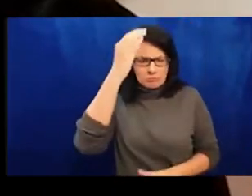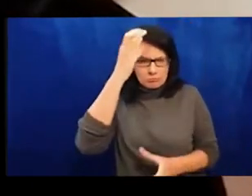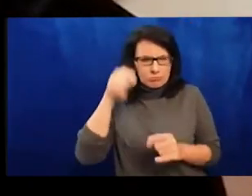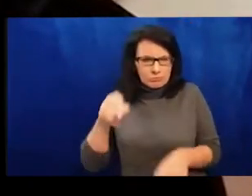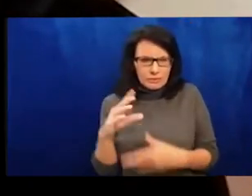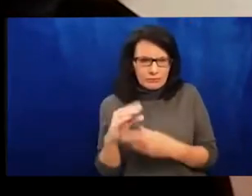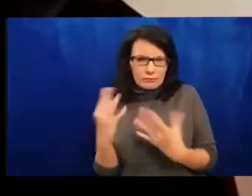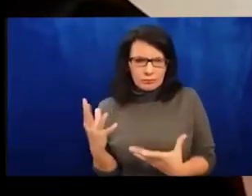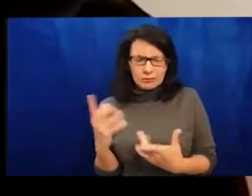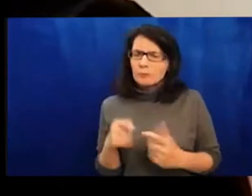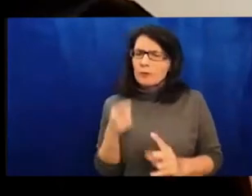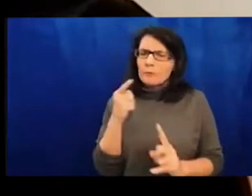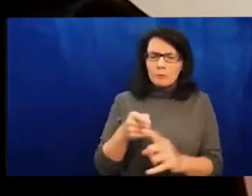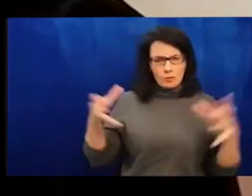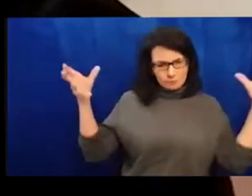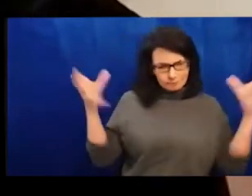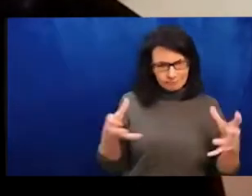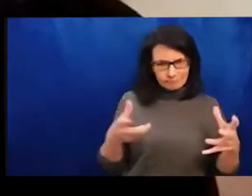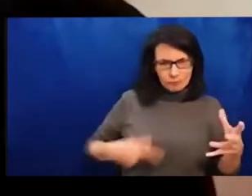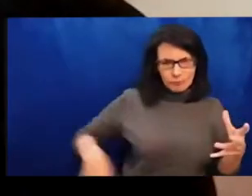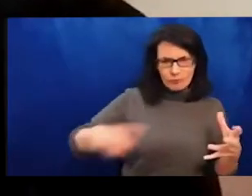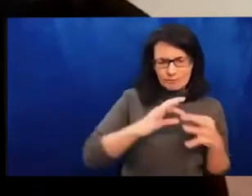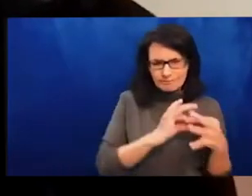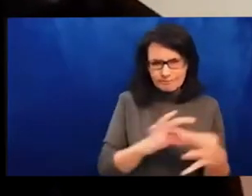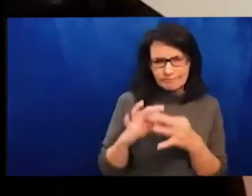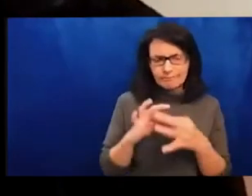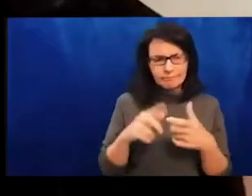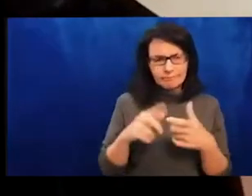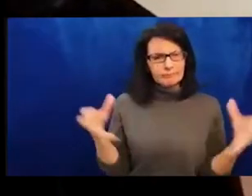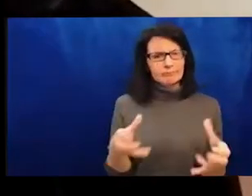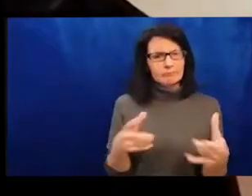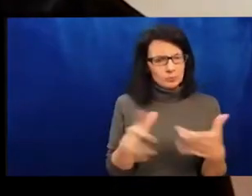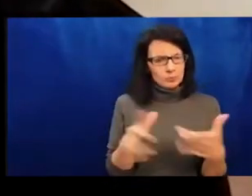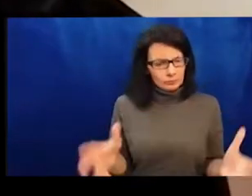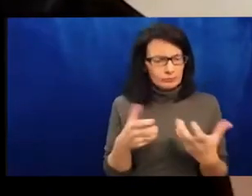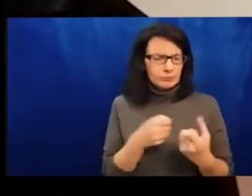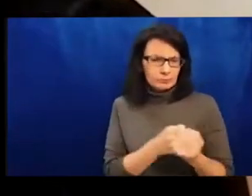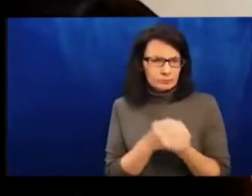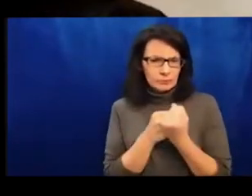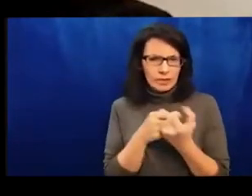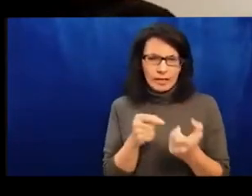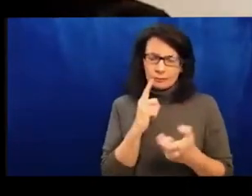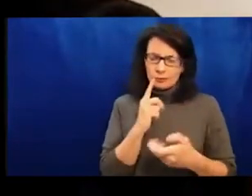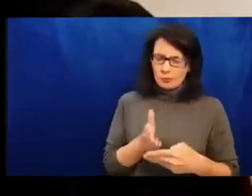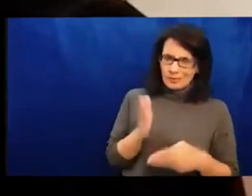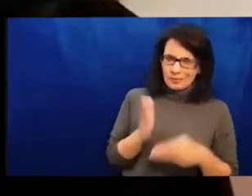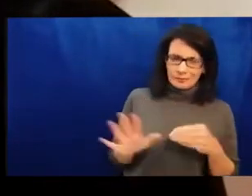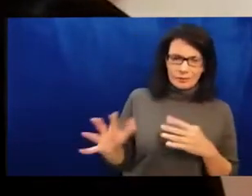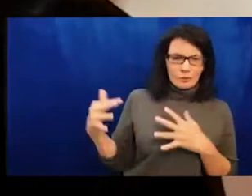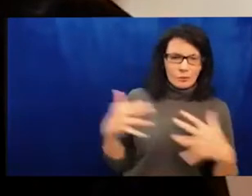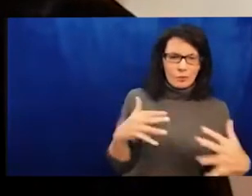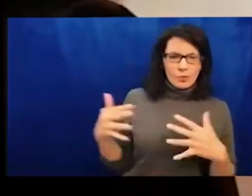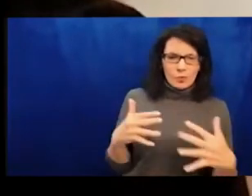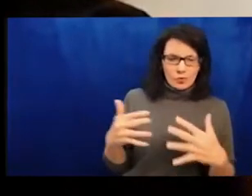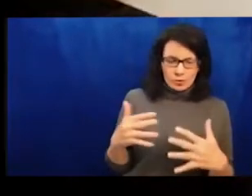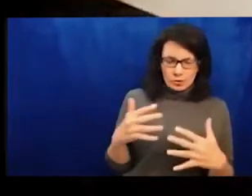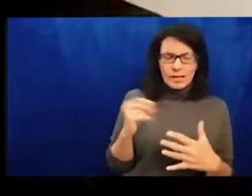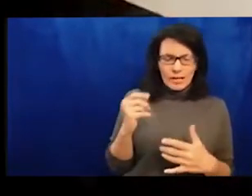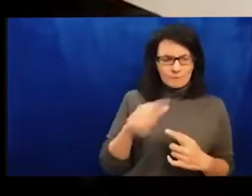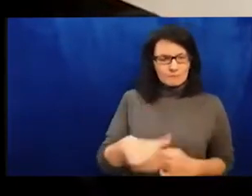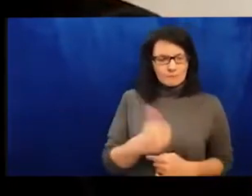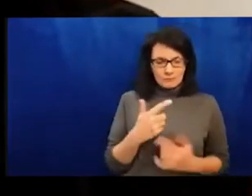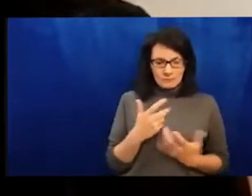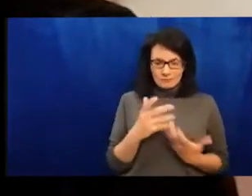government actions, and global north publics. For some, this program will be an entry point, and for others it'll be very familiar,